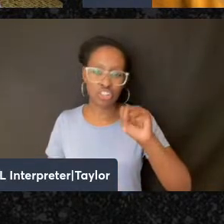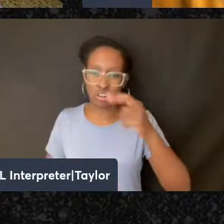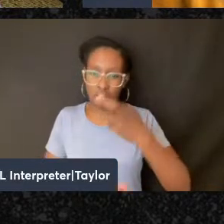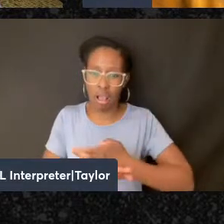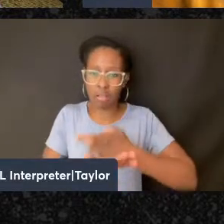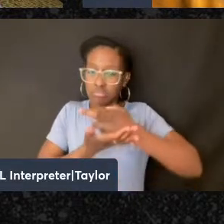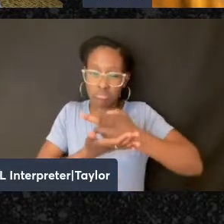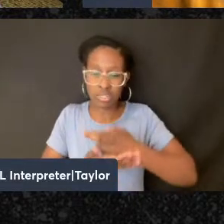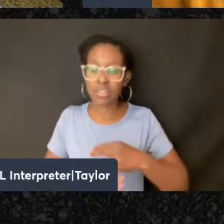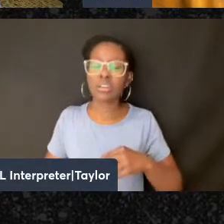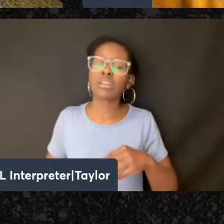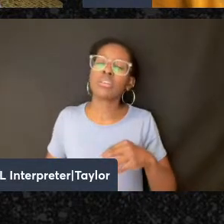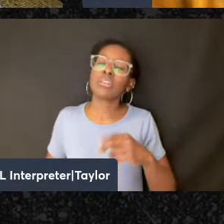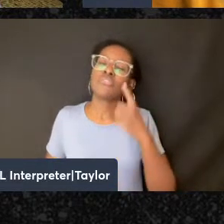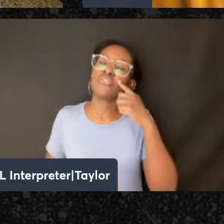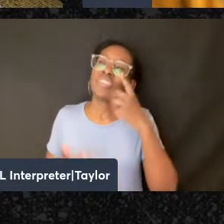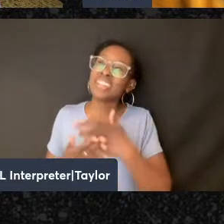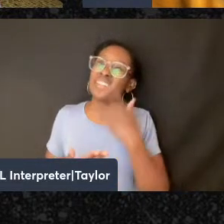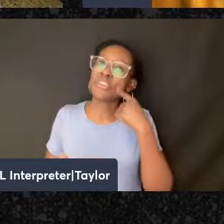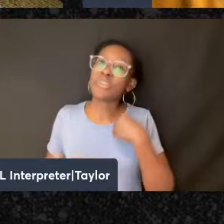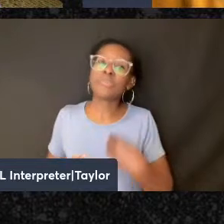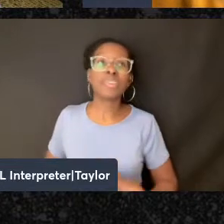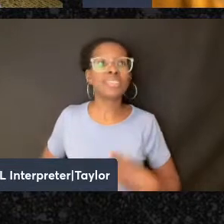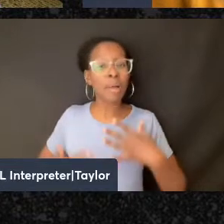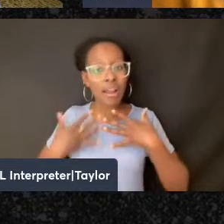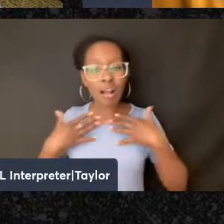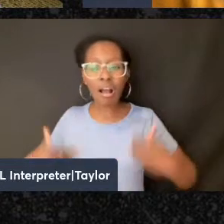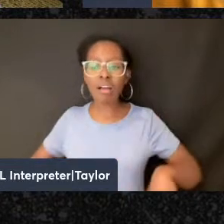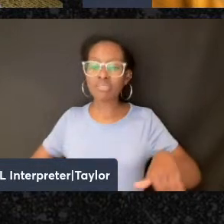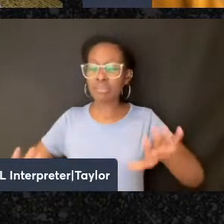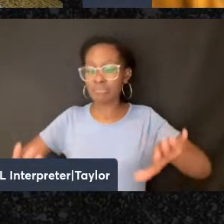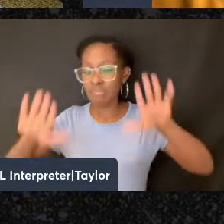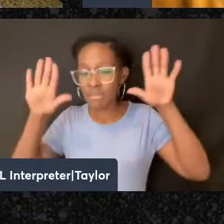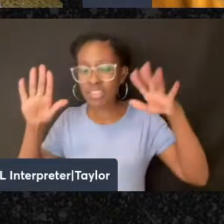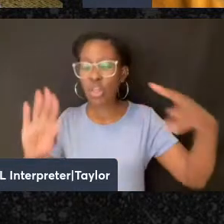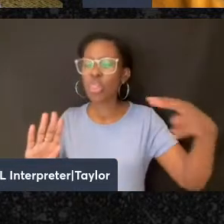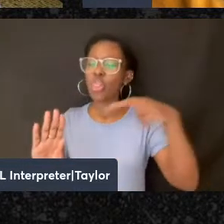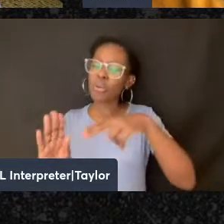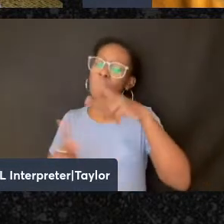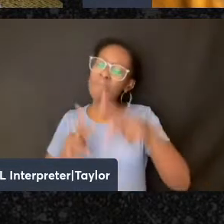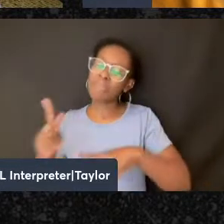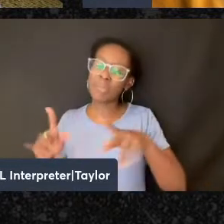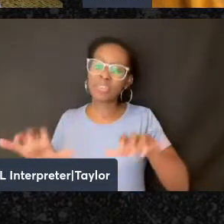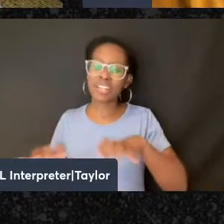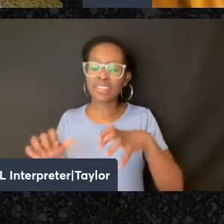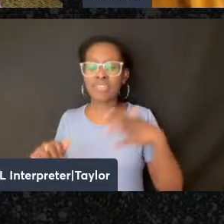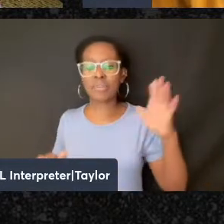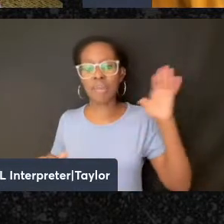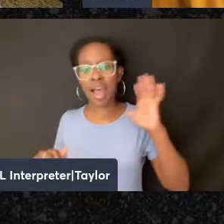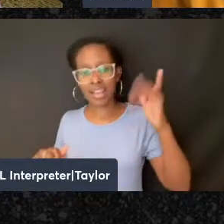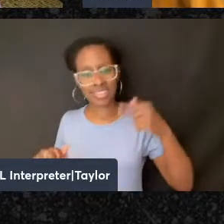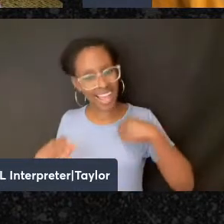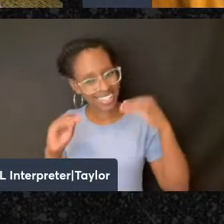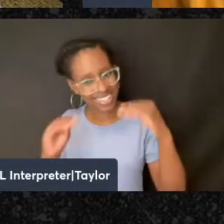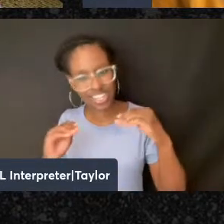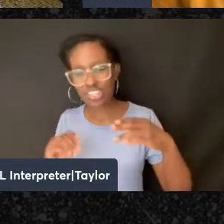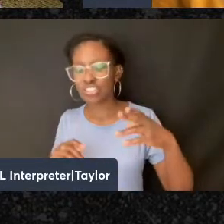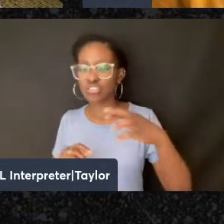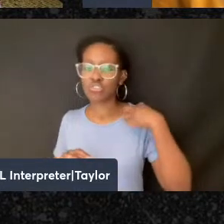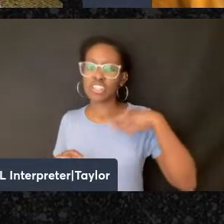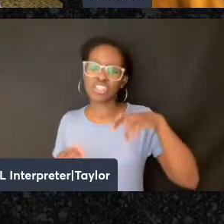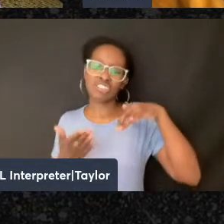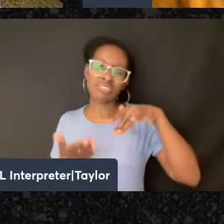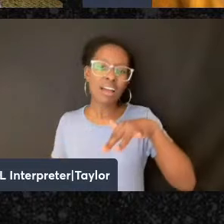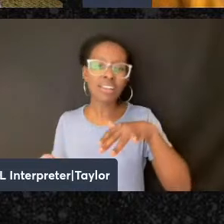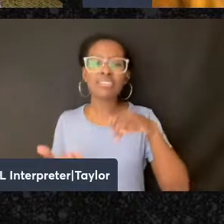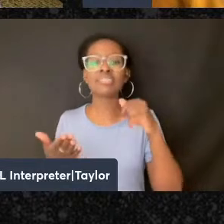by these histories in a way of, this is so amazing. Look at what people have done in the past. I, too, teach religious studies, so I'm, you know, look, all these